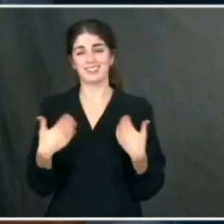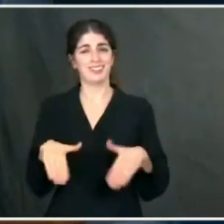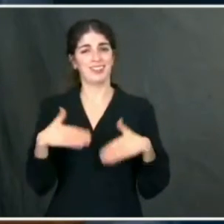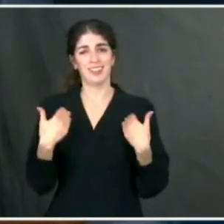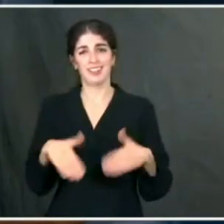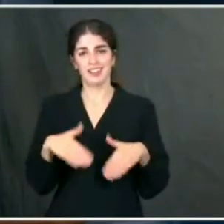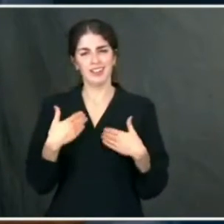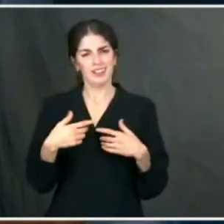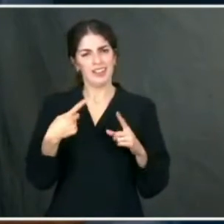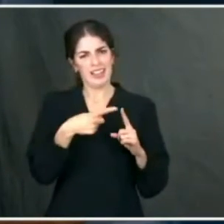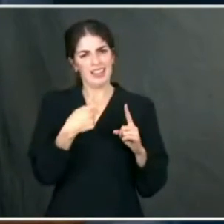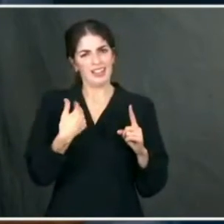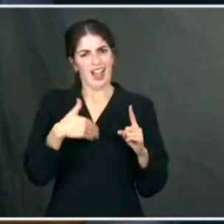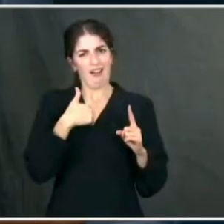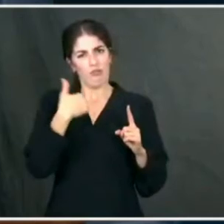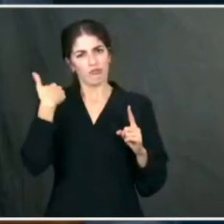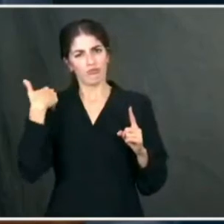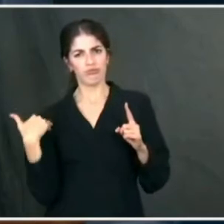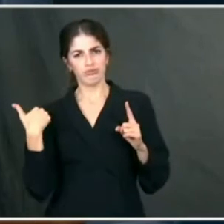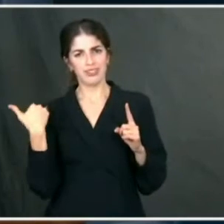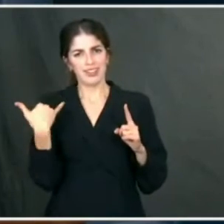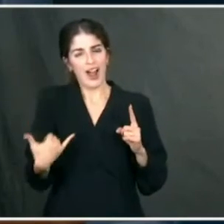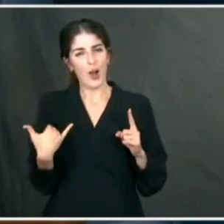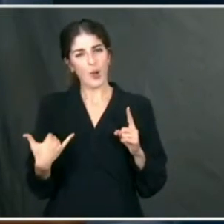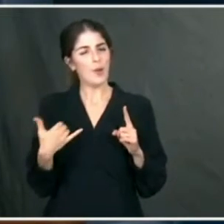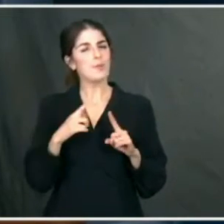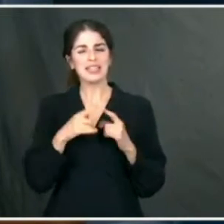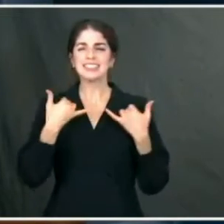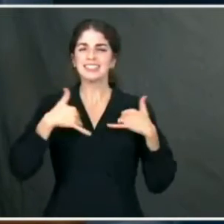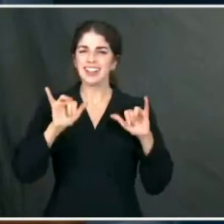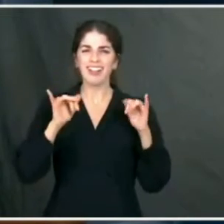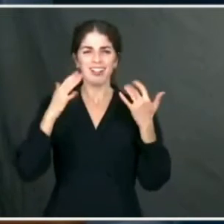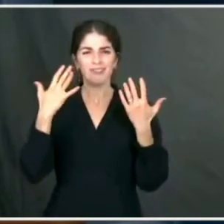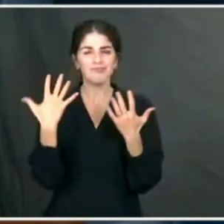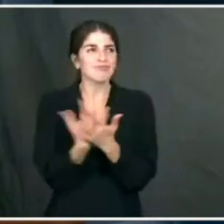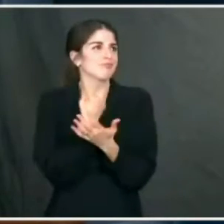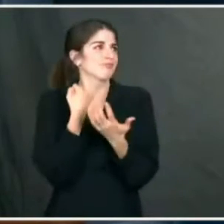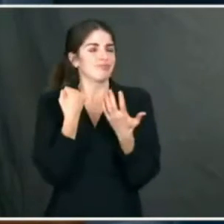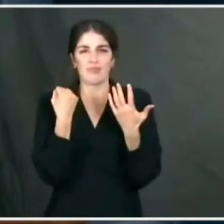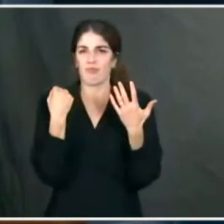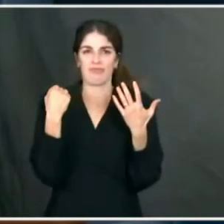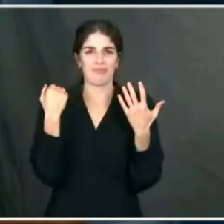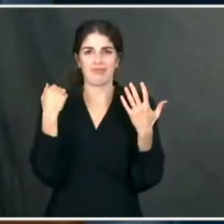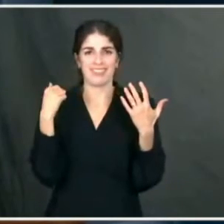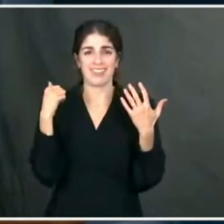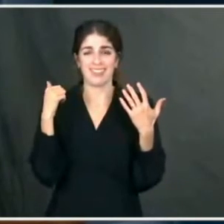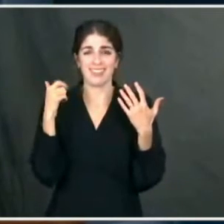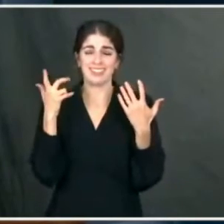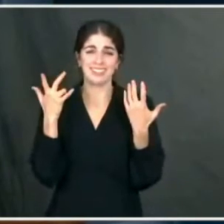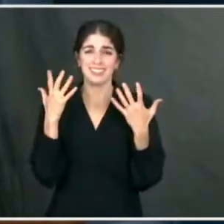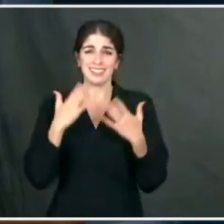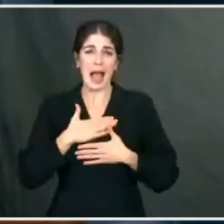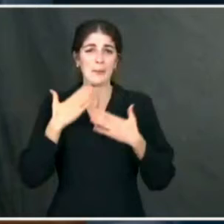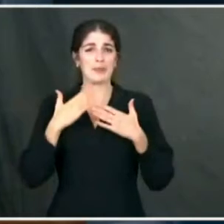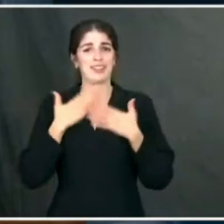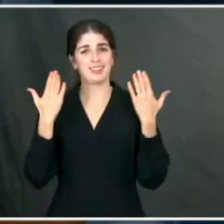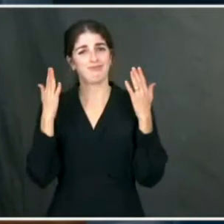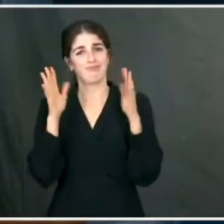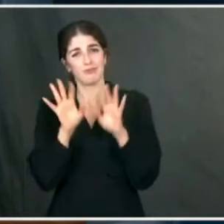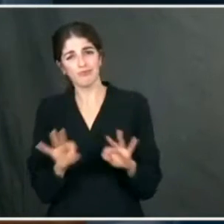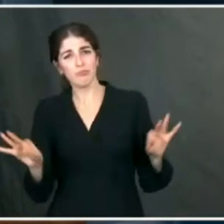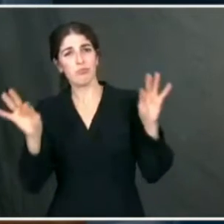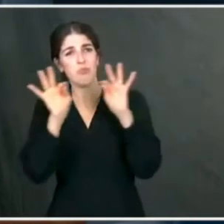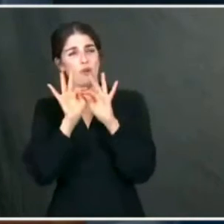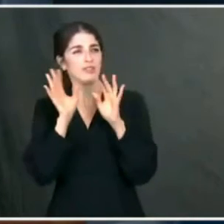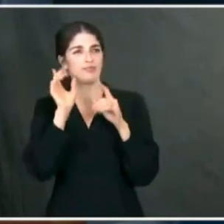responsibility he has on his shoulders, but a moment in history that he was playing a very important part of.